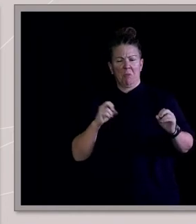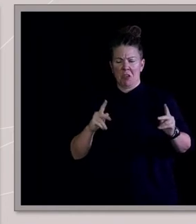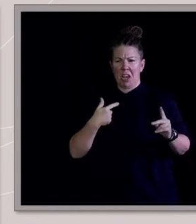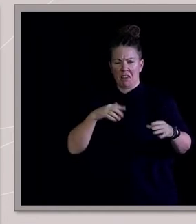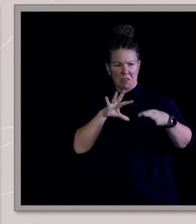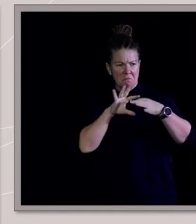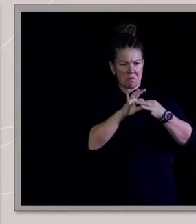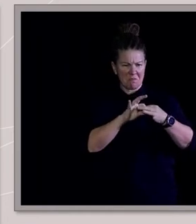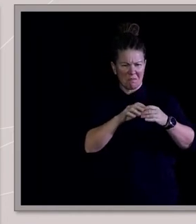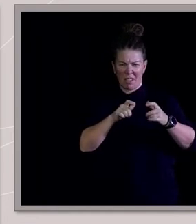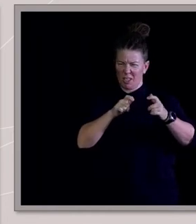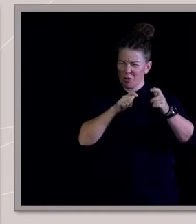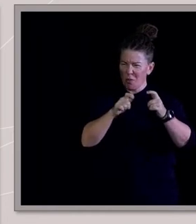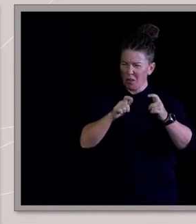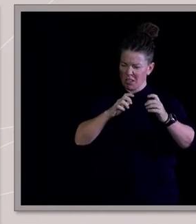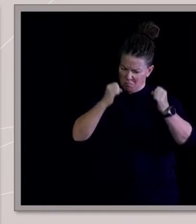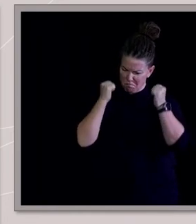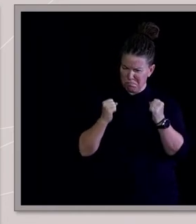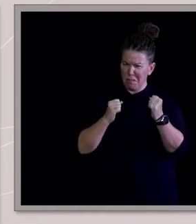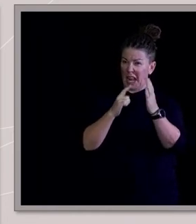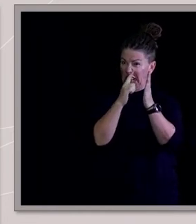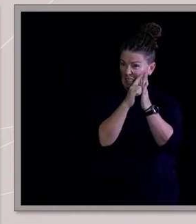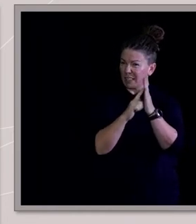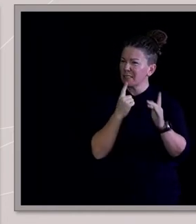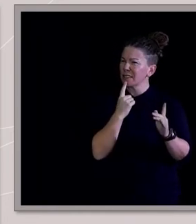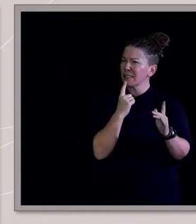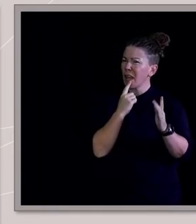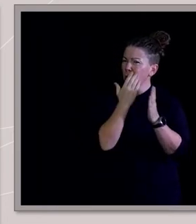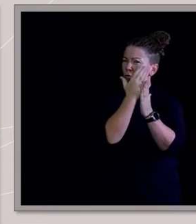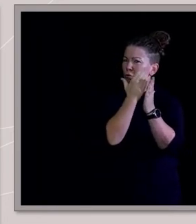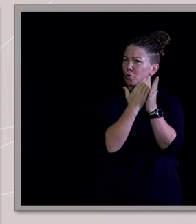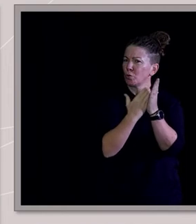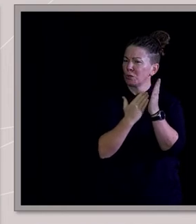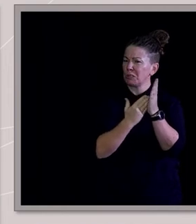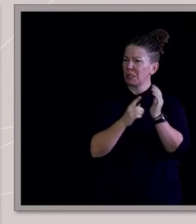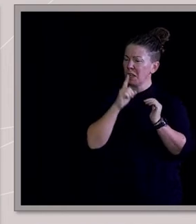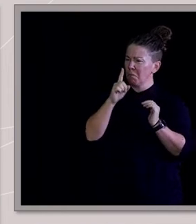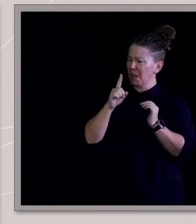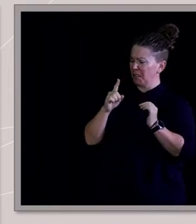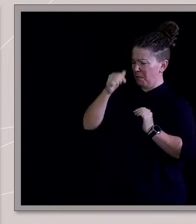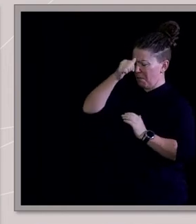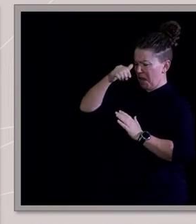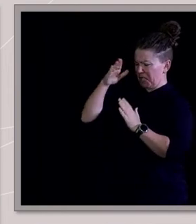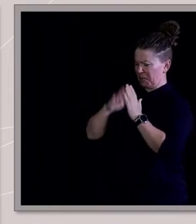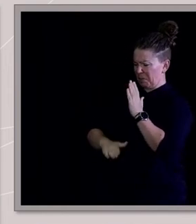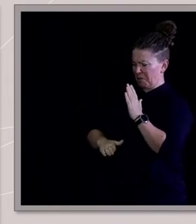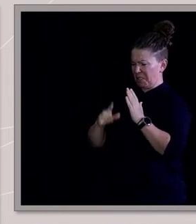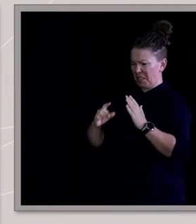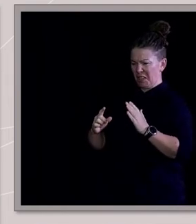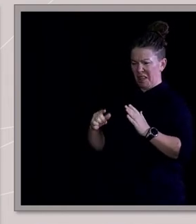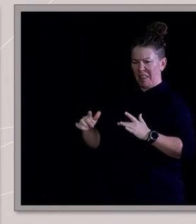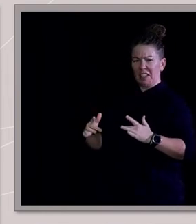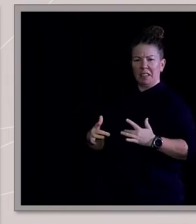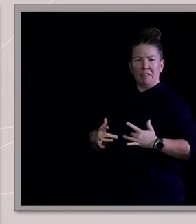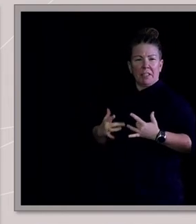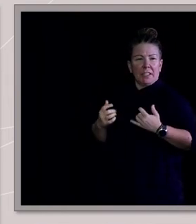controlling, intense, legalistic rules. But the foundational experience that means to fuel the joy and the love and the